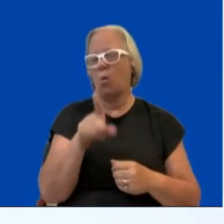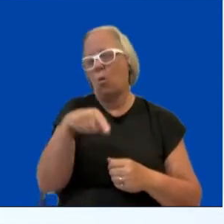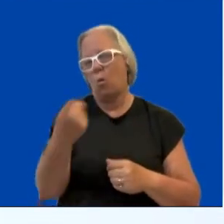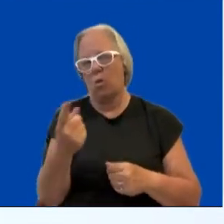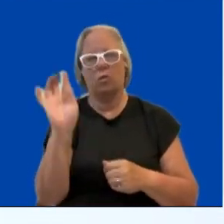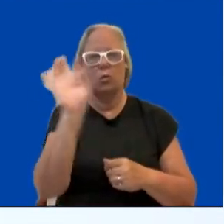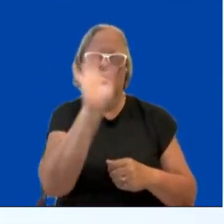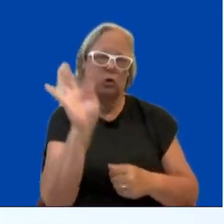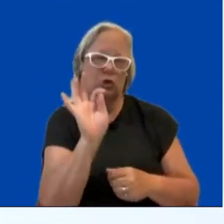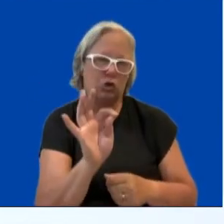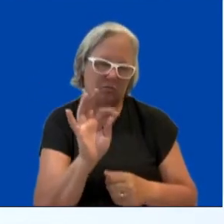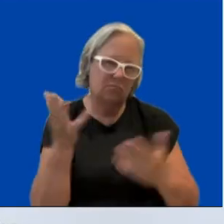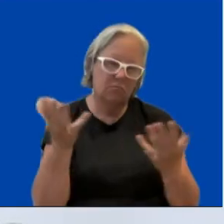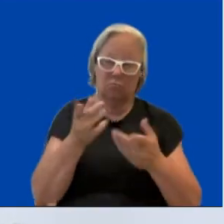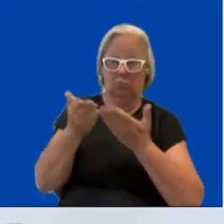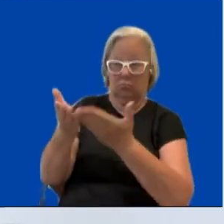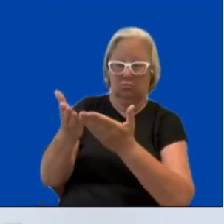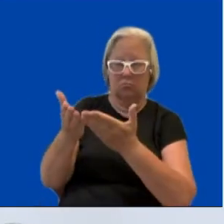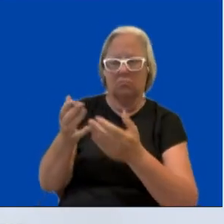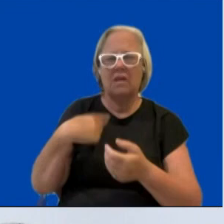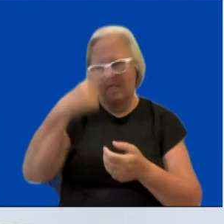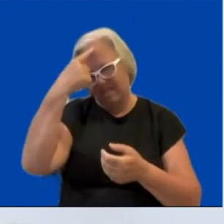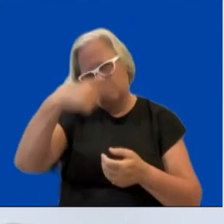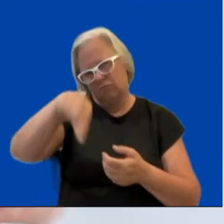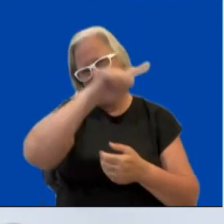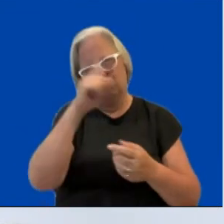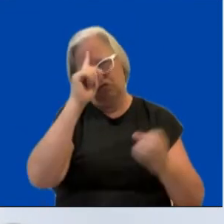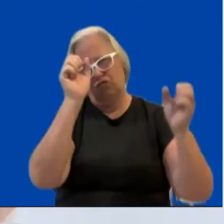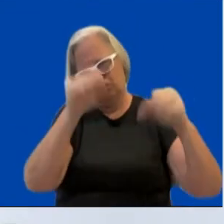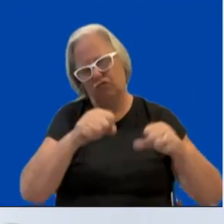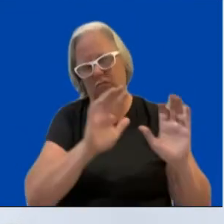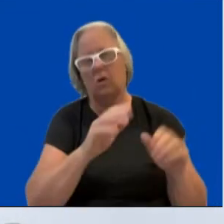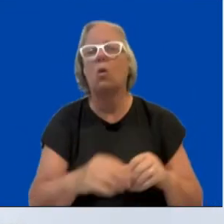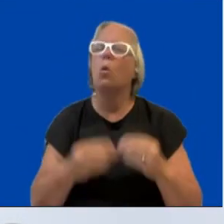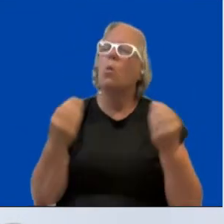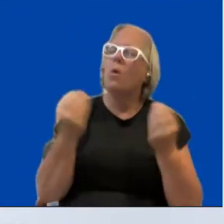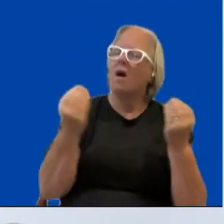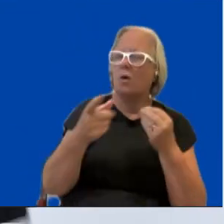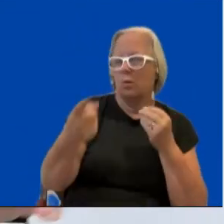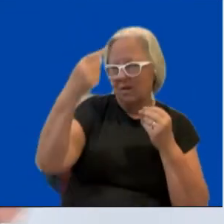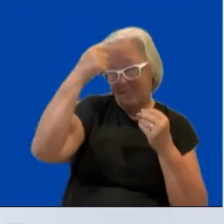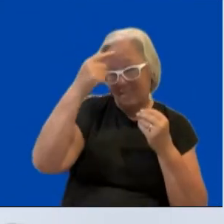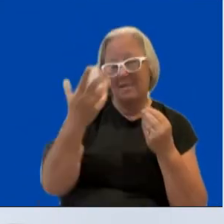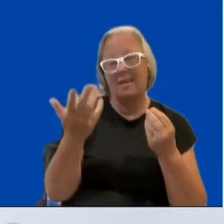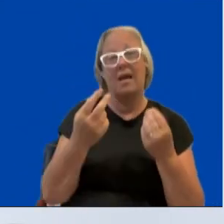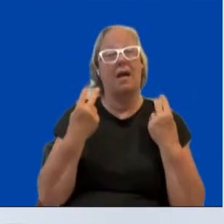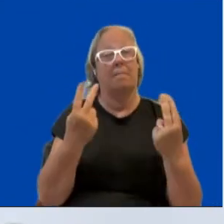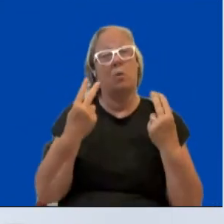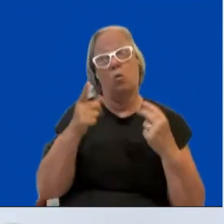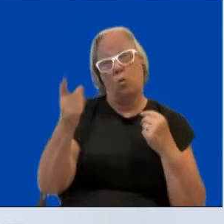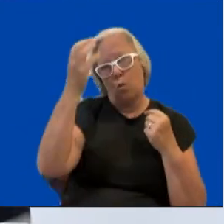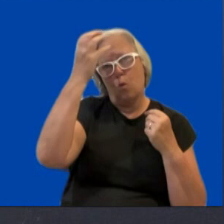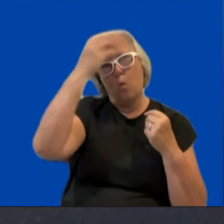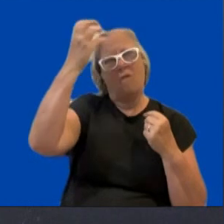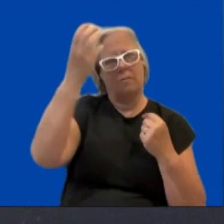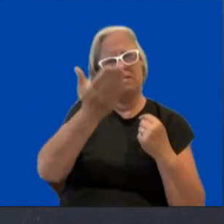all agree with that. But I really want to understand from you, why do you think it's so important that governments now act on this